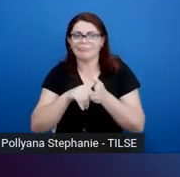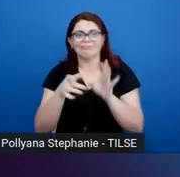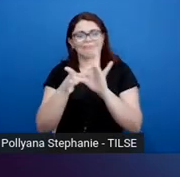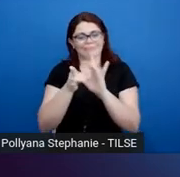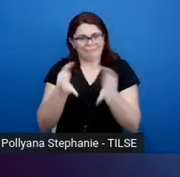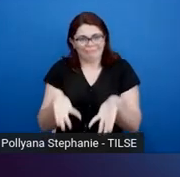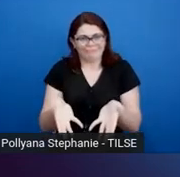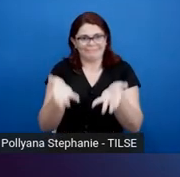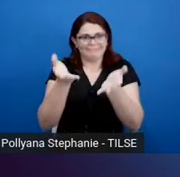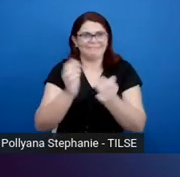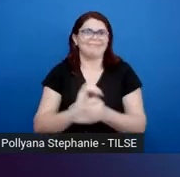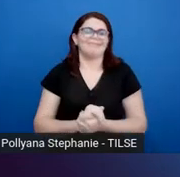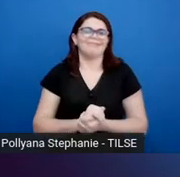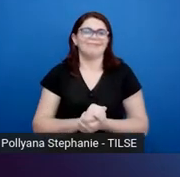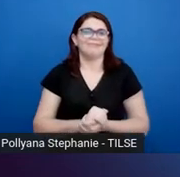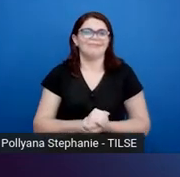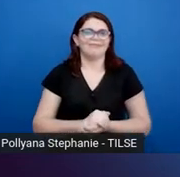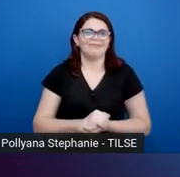to.